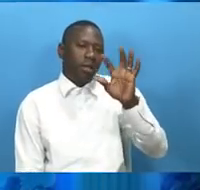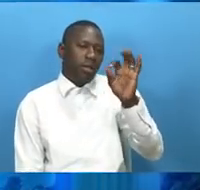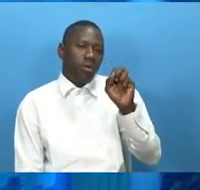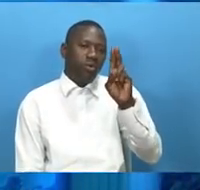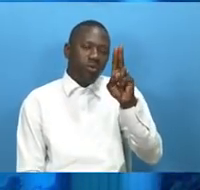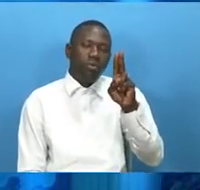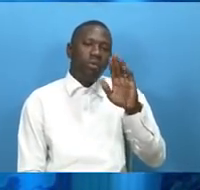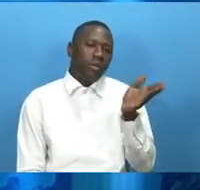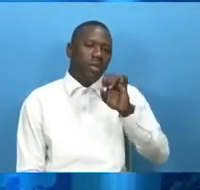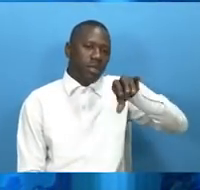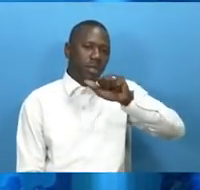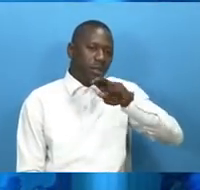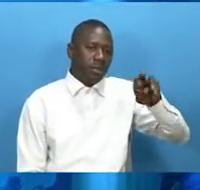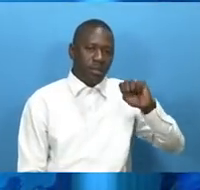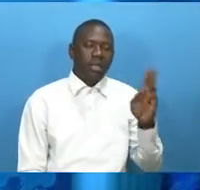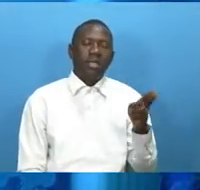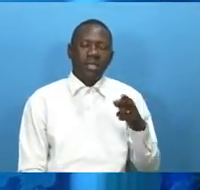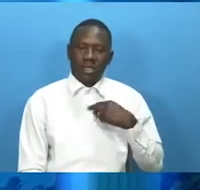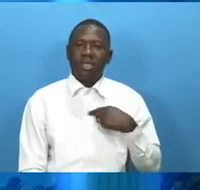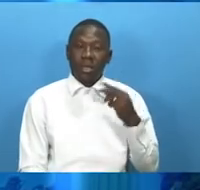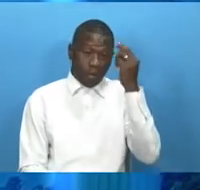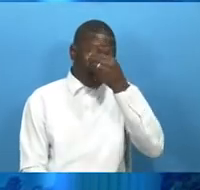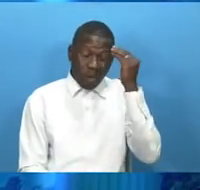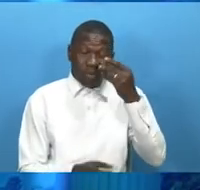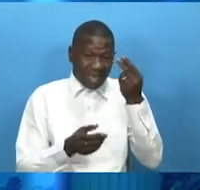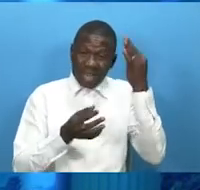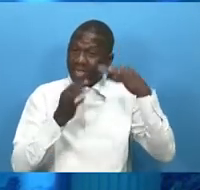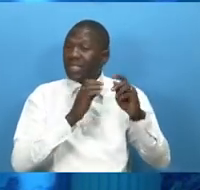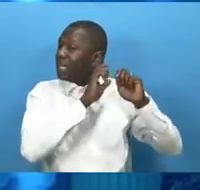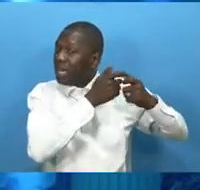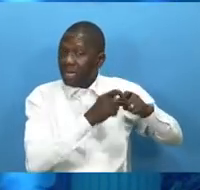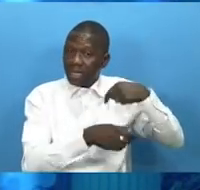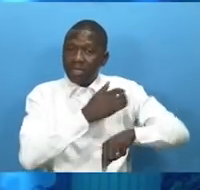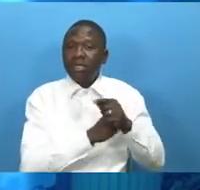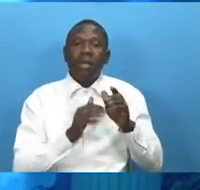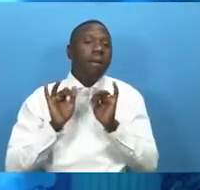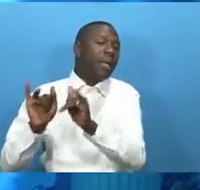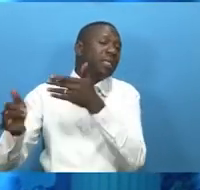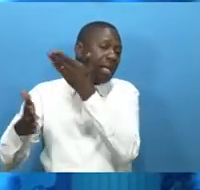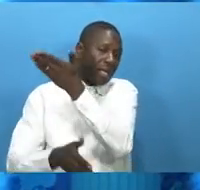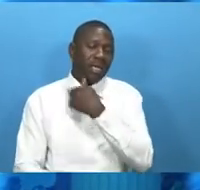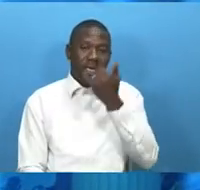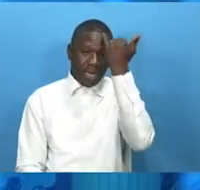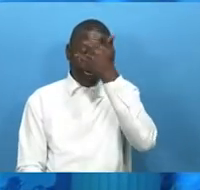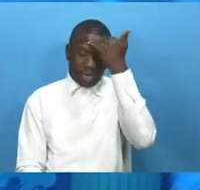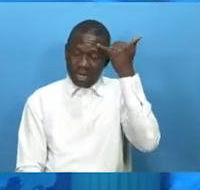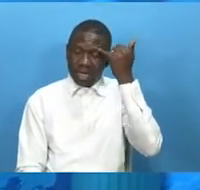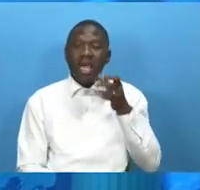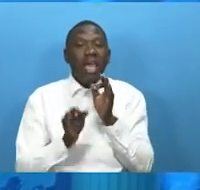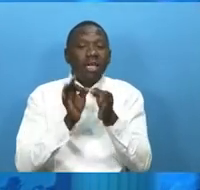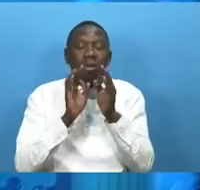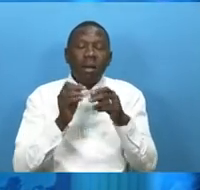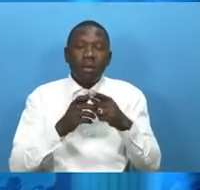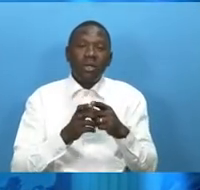hairdresser and tiktoker based in italy shares her incredible life journey with q tv about her struggles and determination